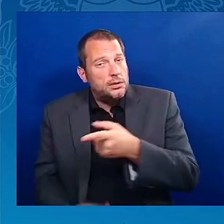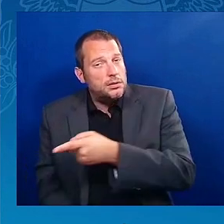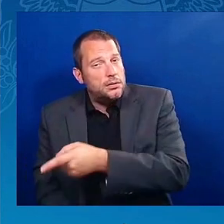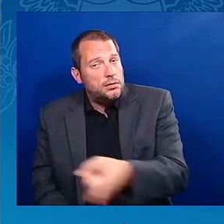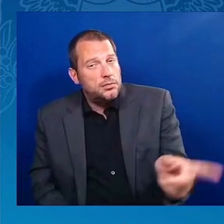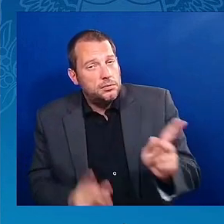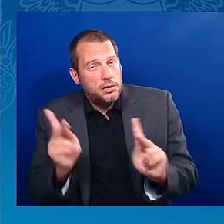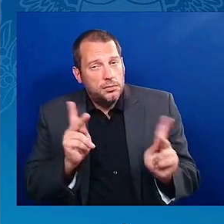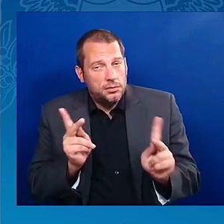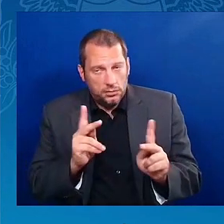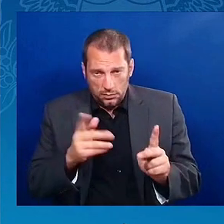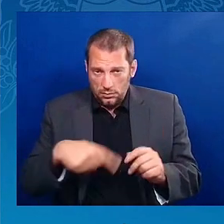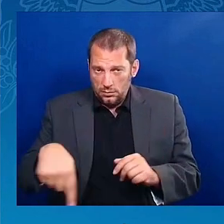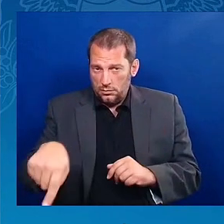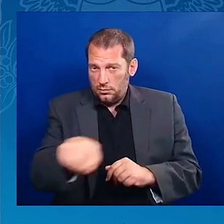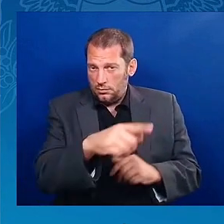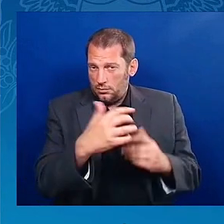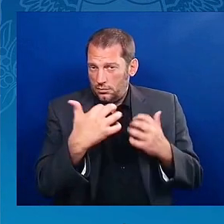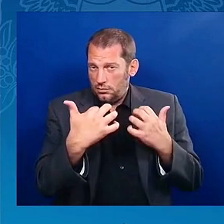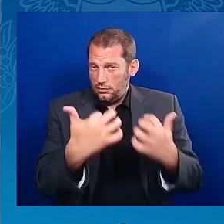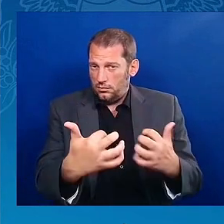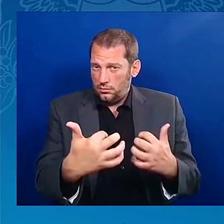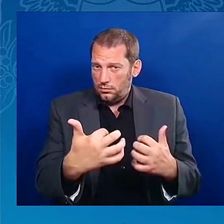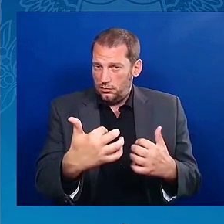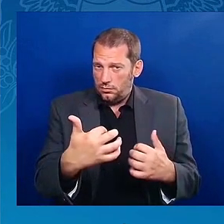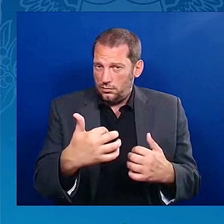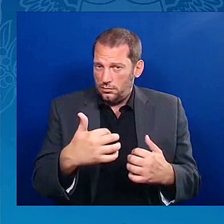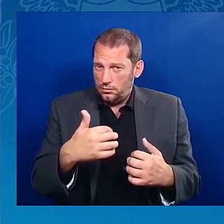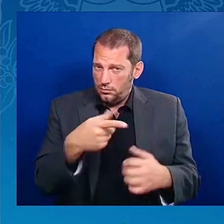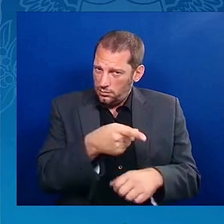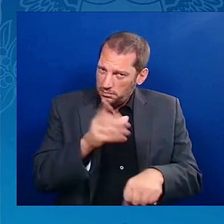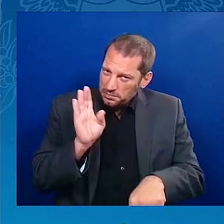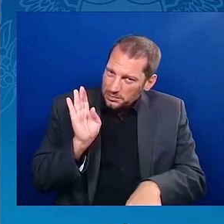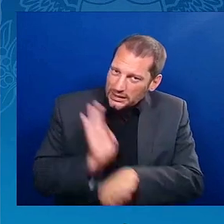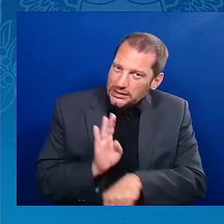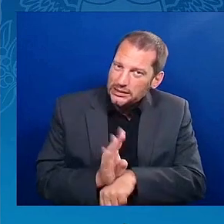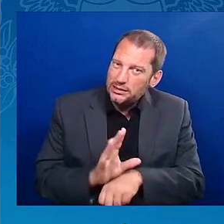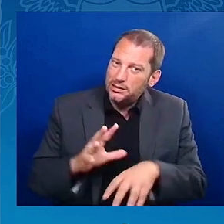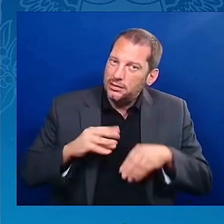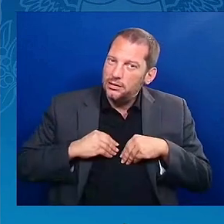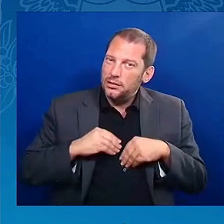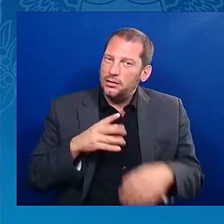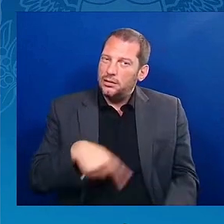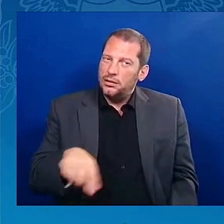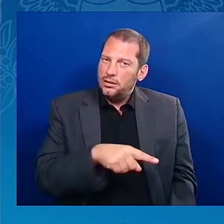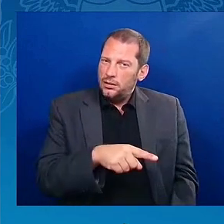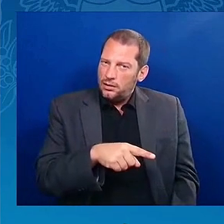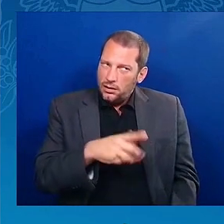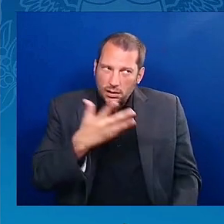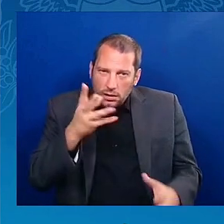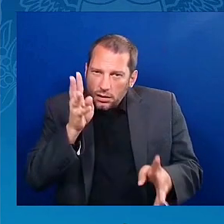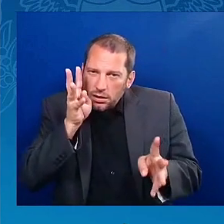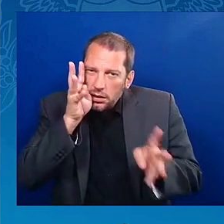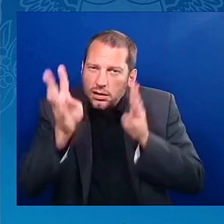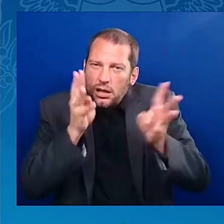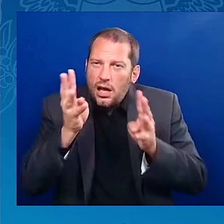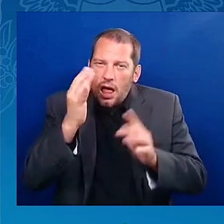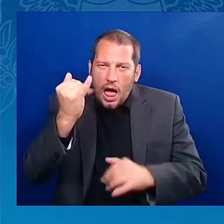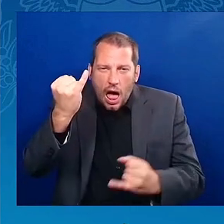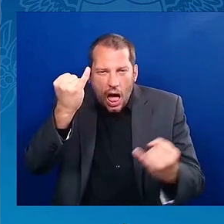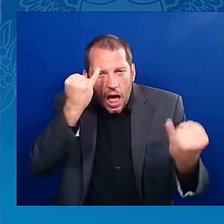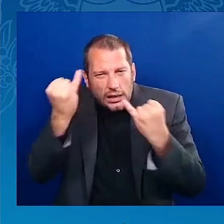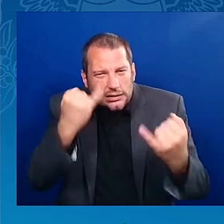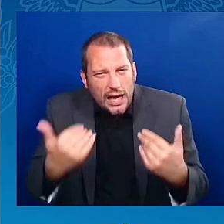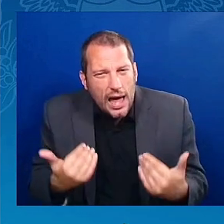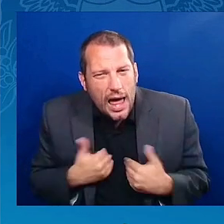The minds in this room is really startling, man. There's some really sharp people here, right? And if they only knew what was available for them. Tell